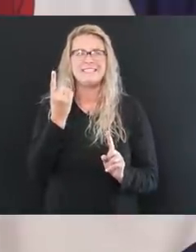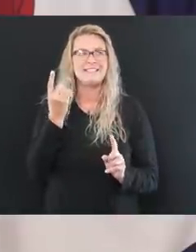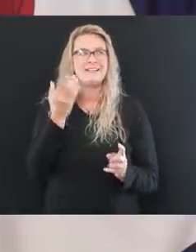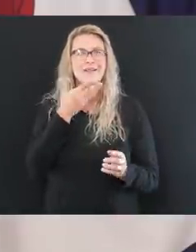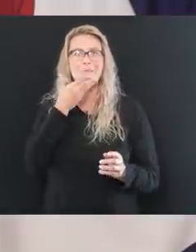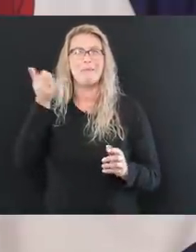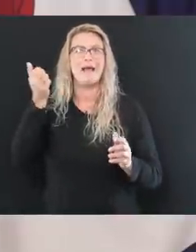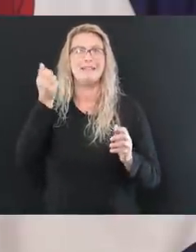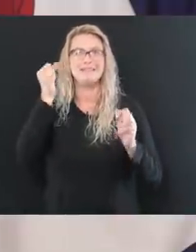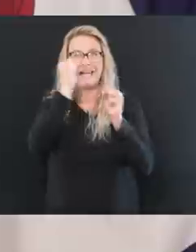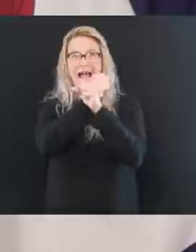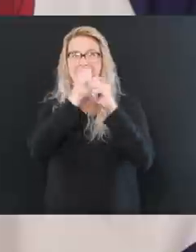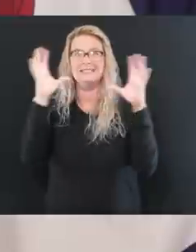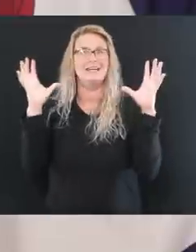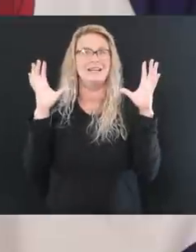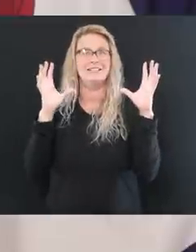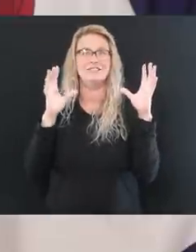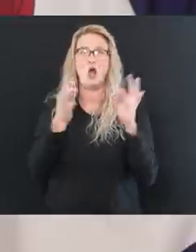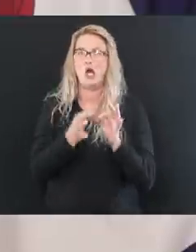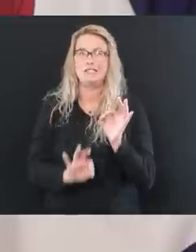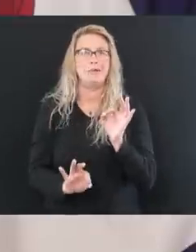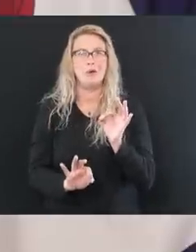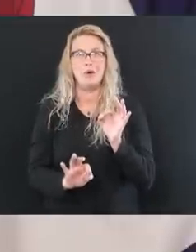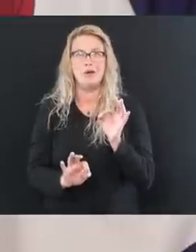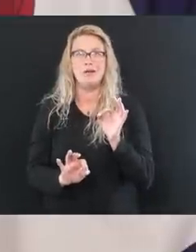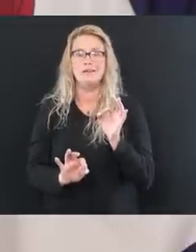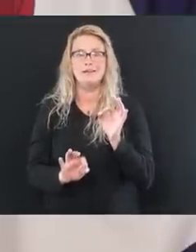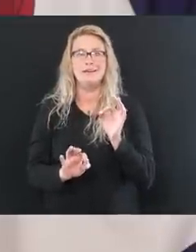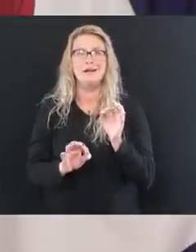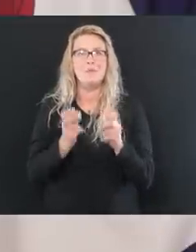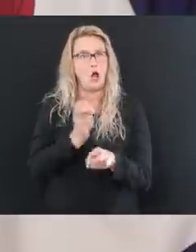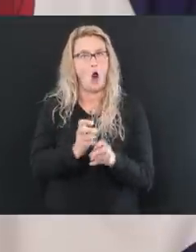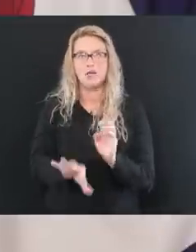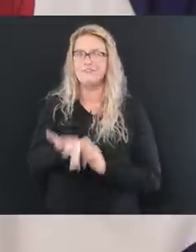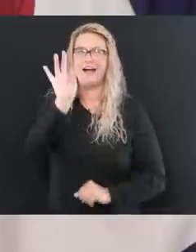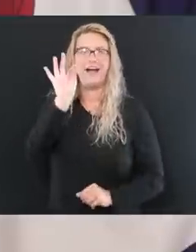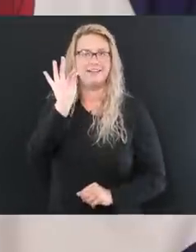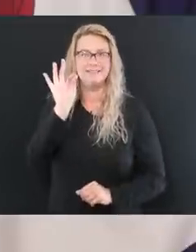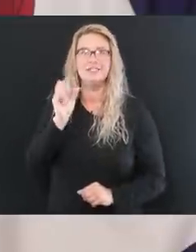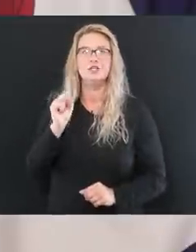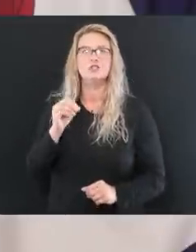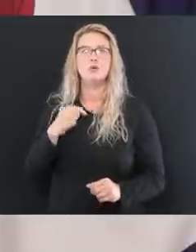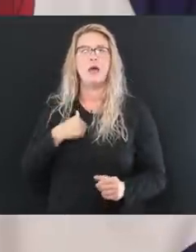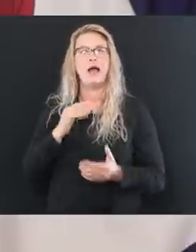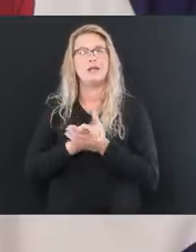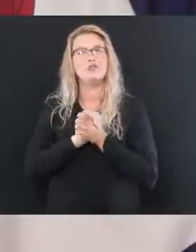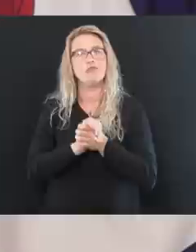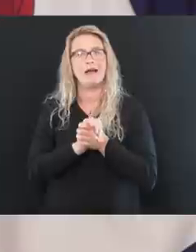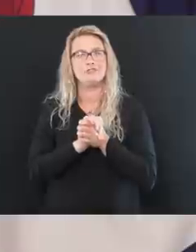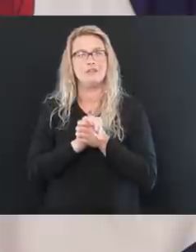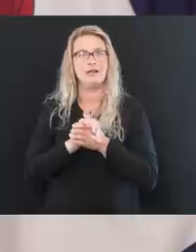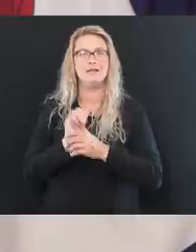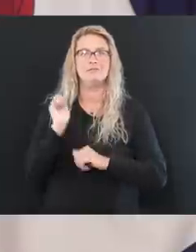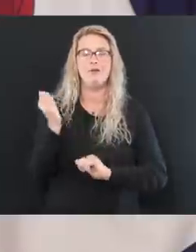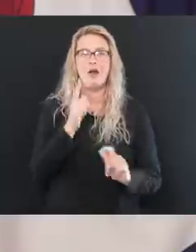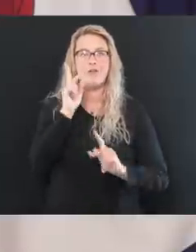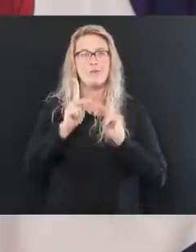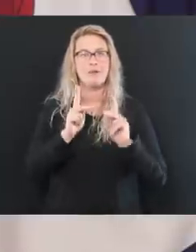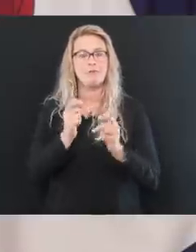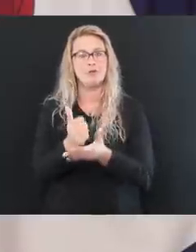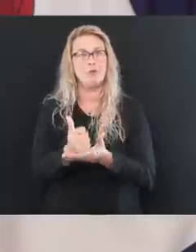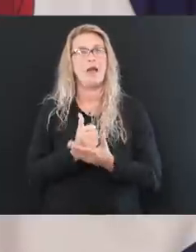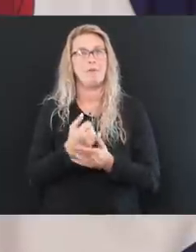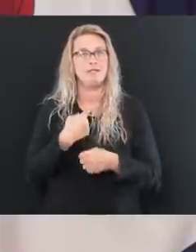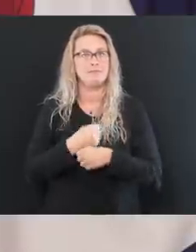They're the most difficult to find. So I congratulate everybody that's had the input to go into making all this a reality. So